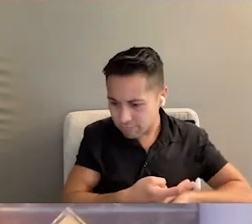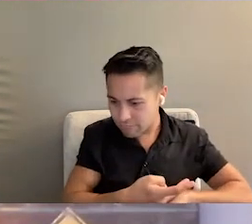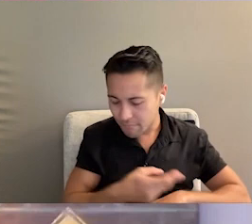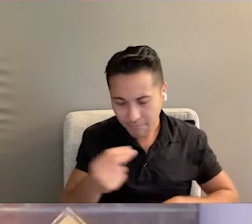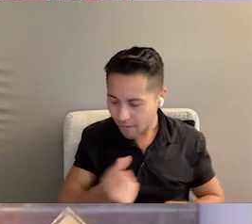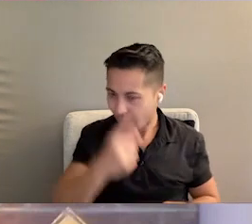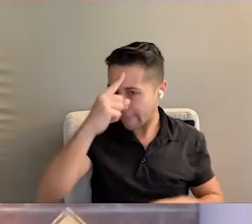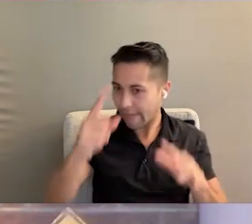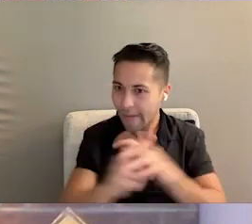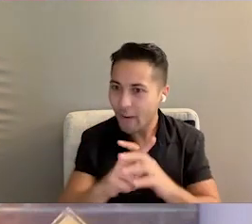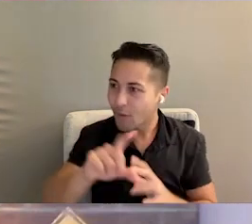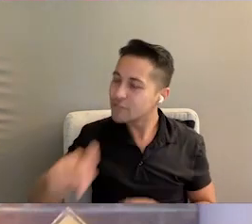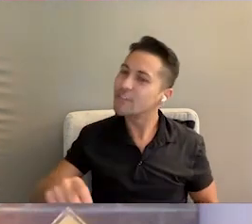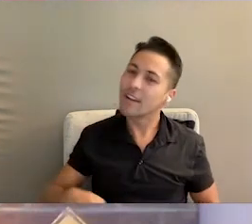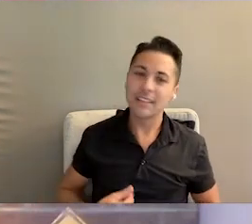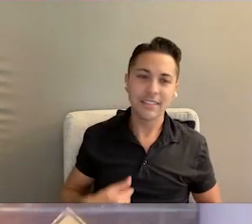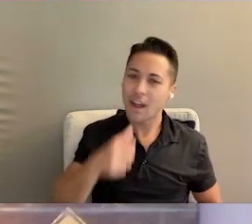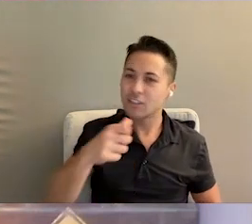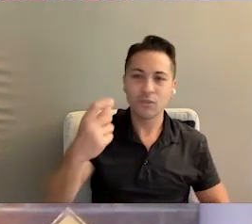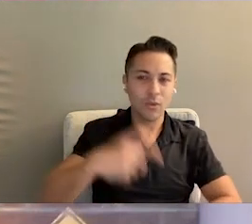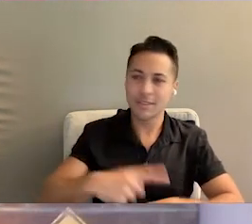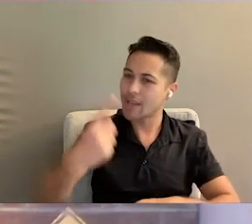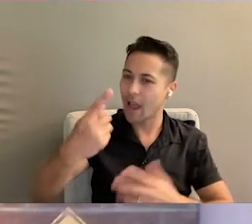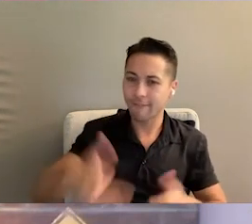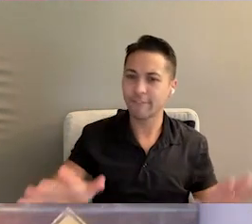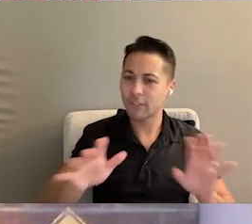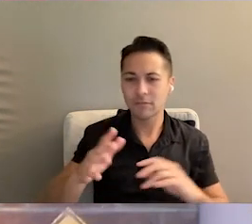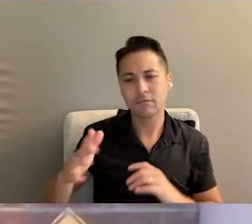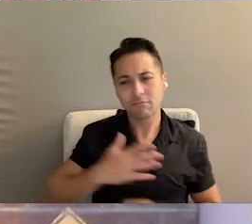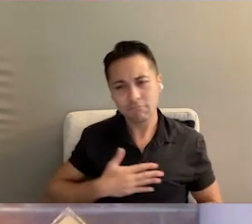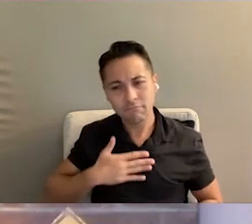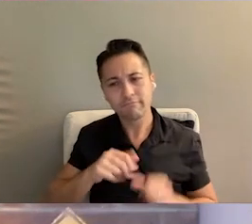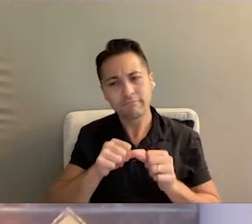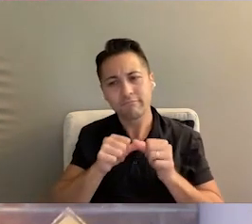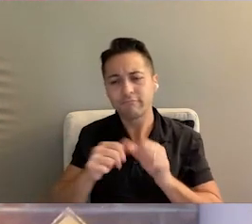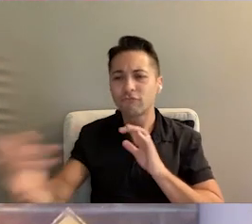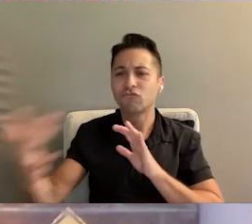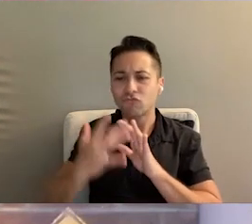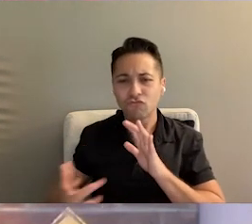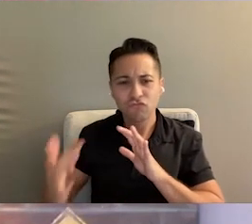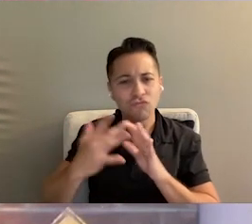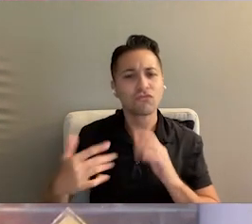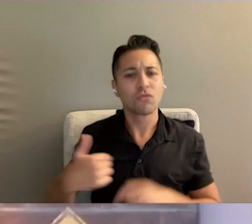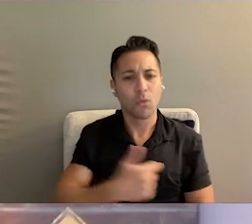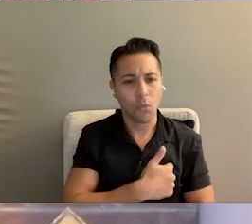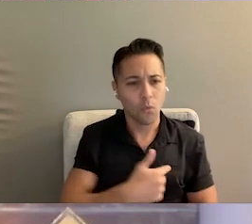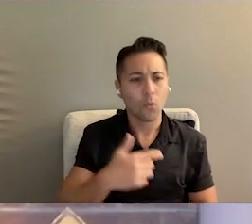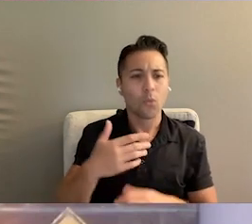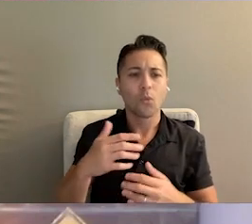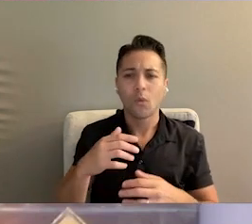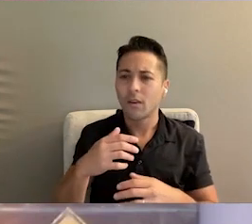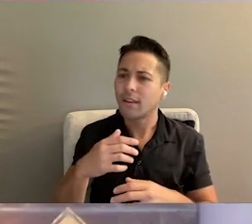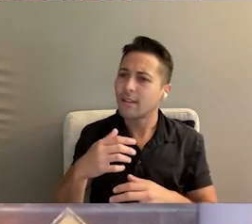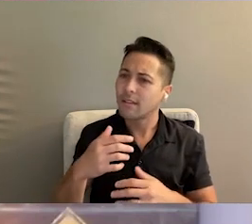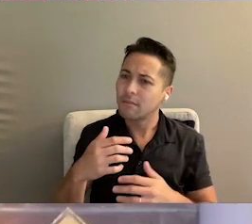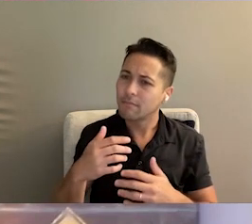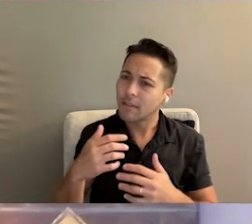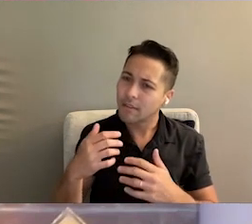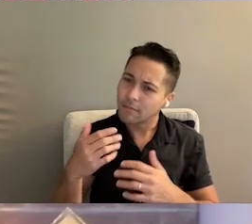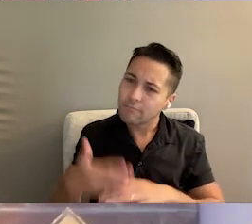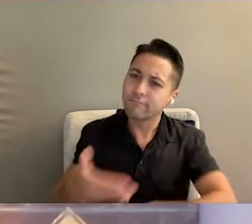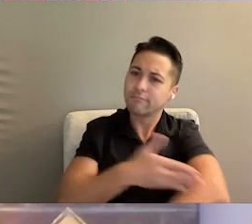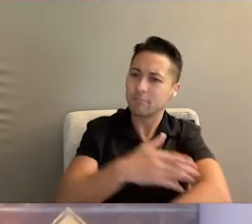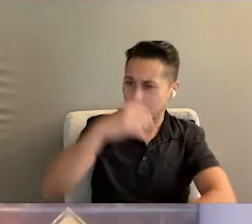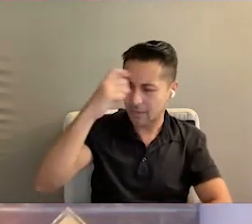I'll have a question like, dadgummit, I should have asked. It's not a one and done. Please continue to reach out to us. We get stronger because we work